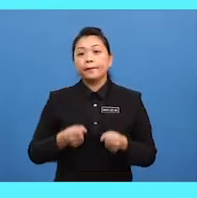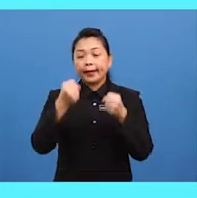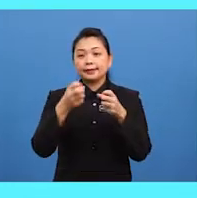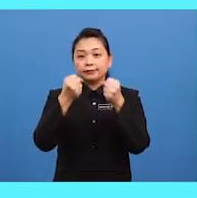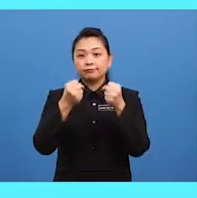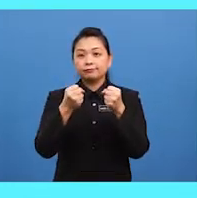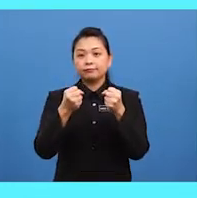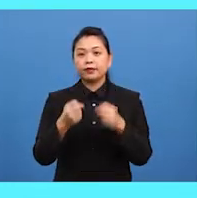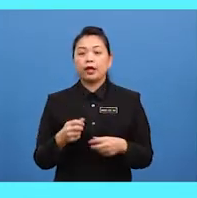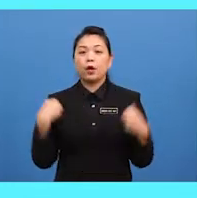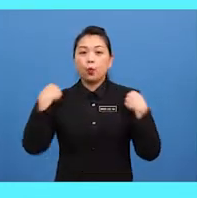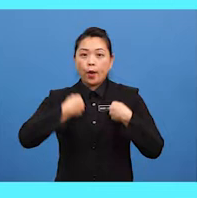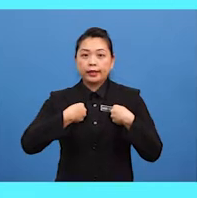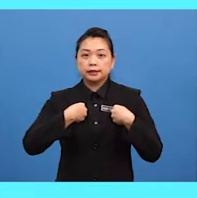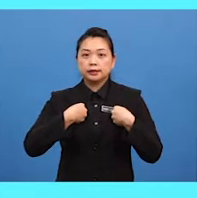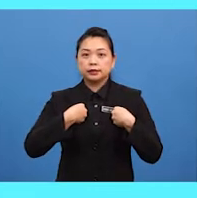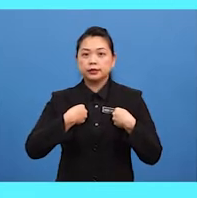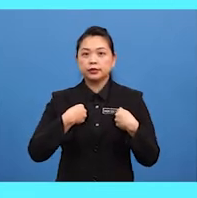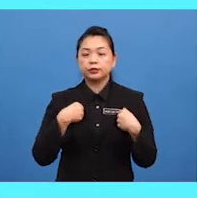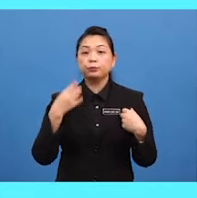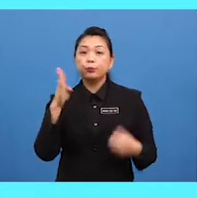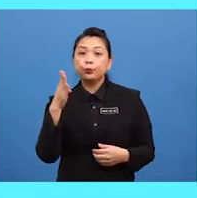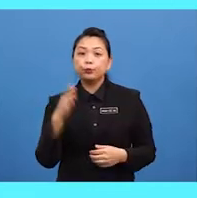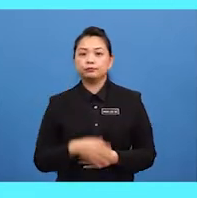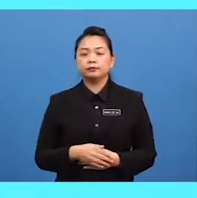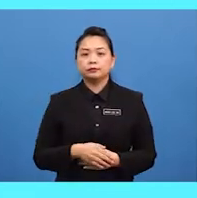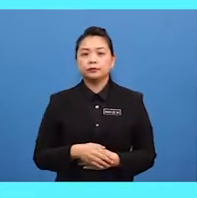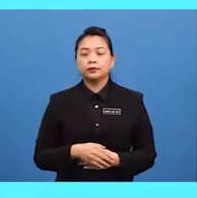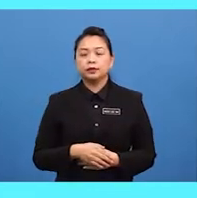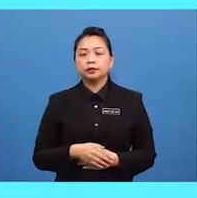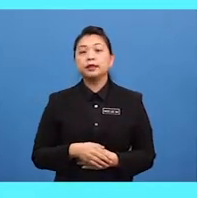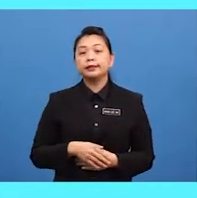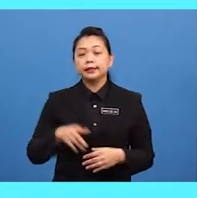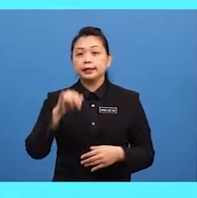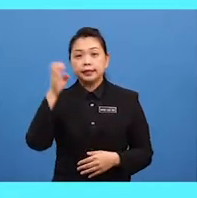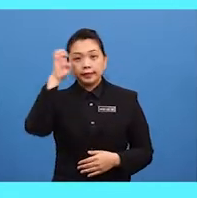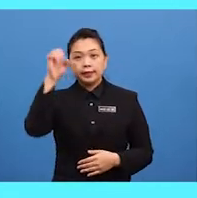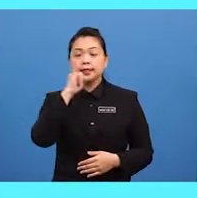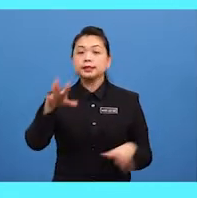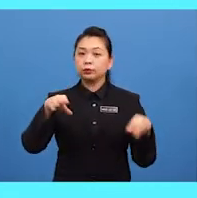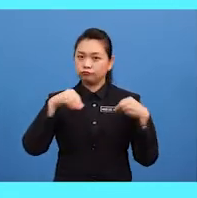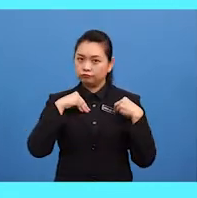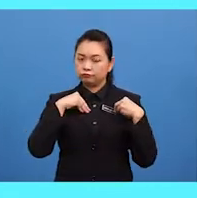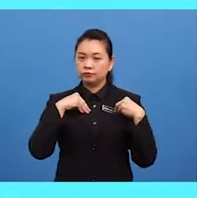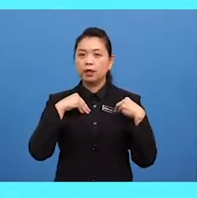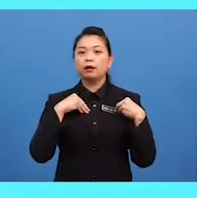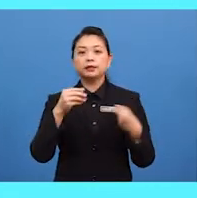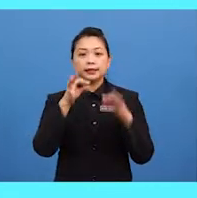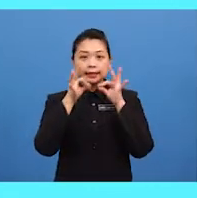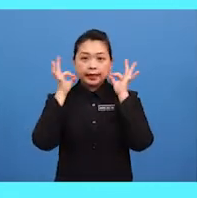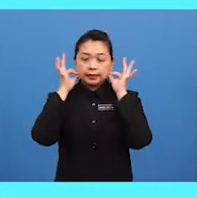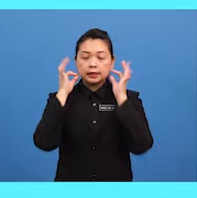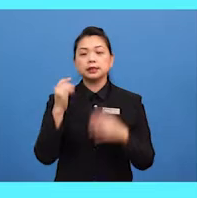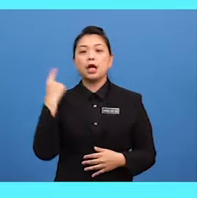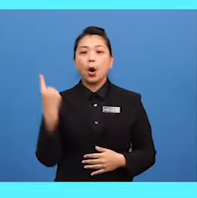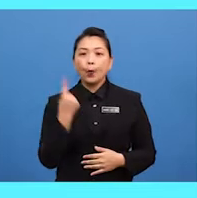and bright blue sweatshirt he is the owner of the cute cat he is always